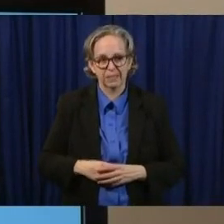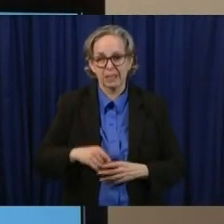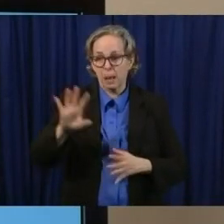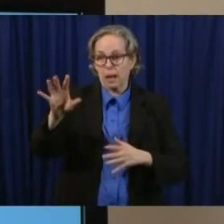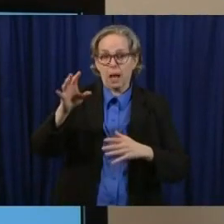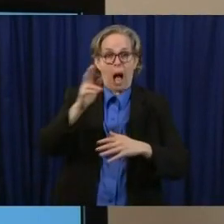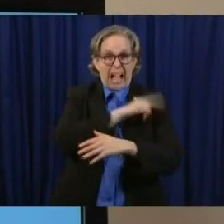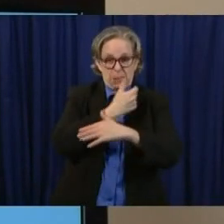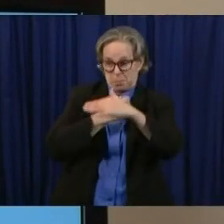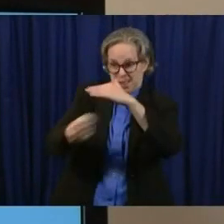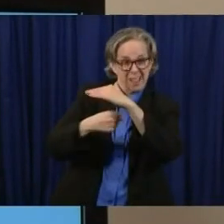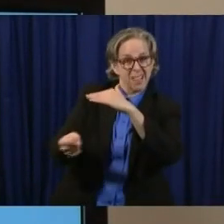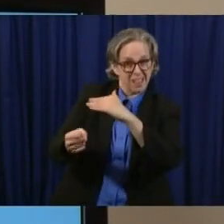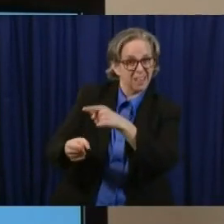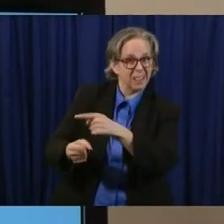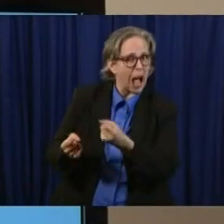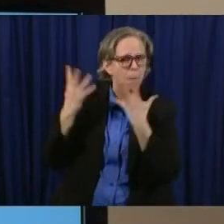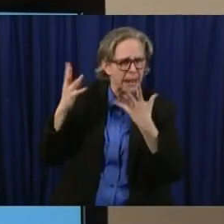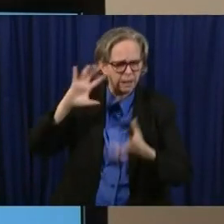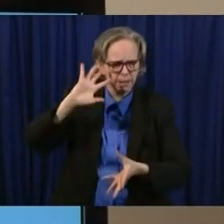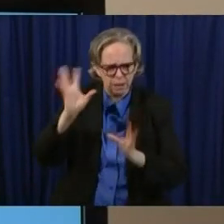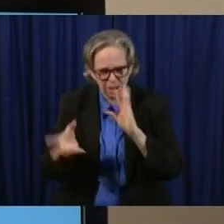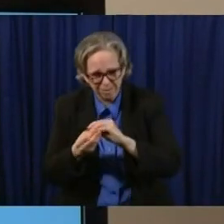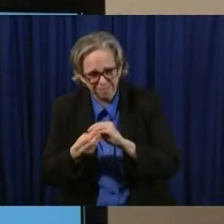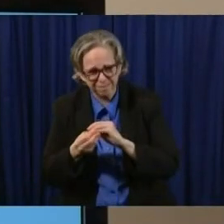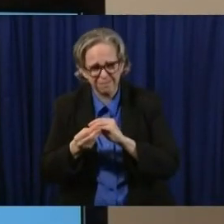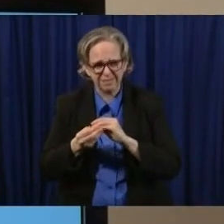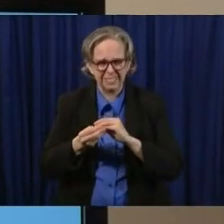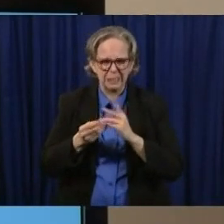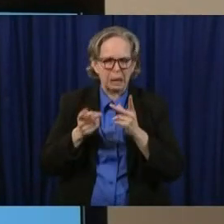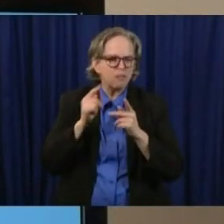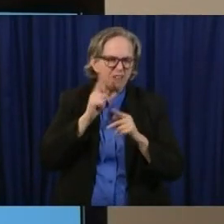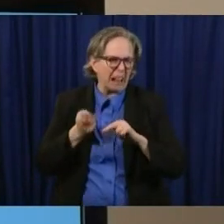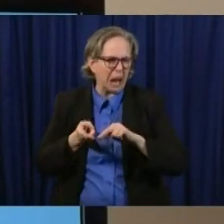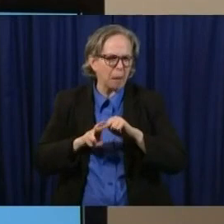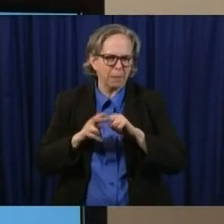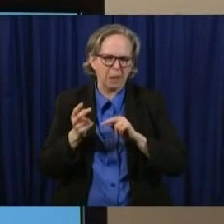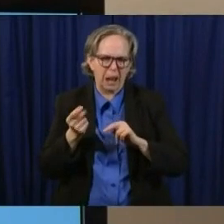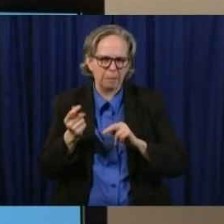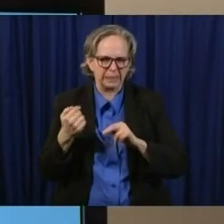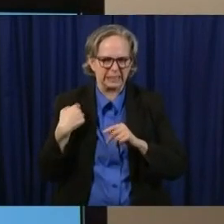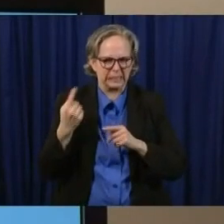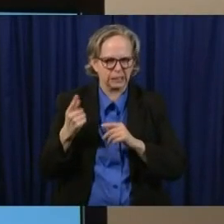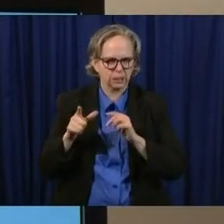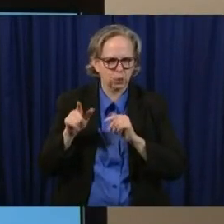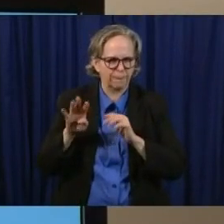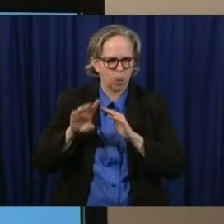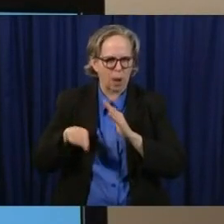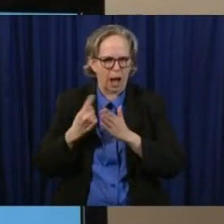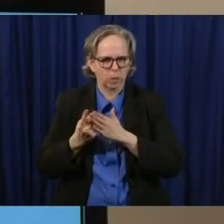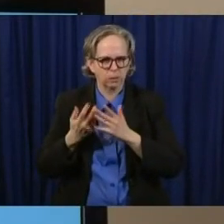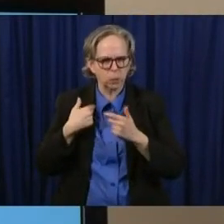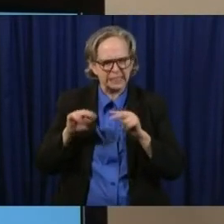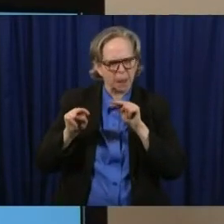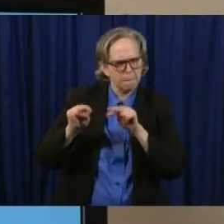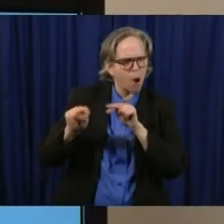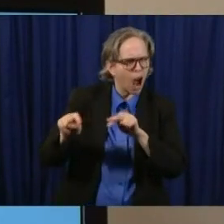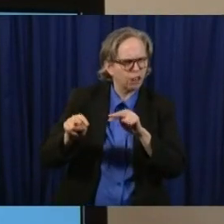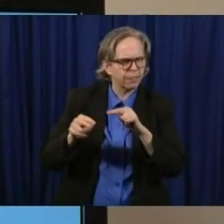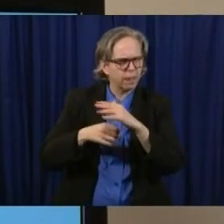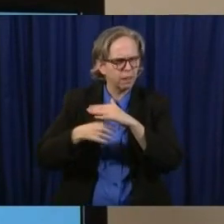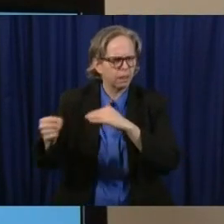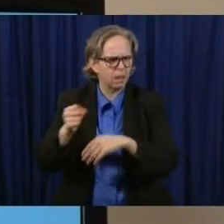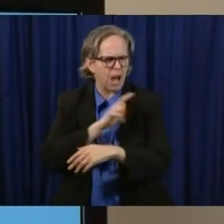that have trended slightly up in the last 24 hours it's something we'll continue to watch our deaths right now in